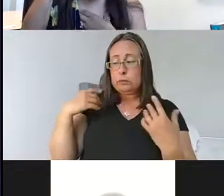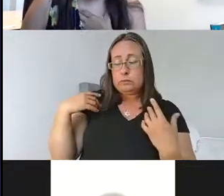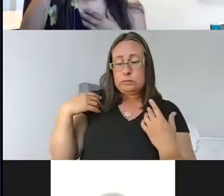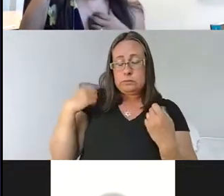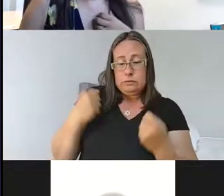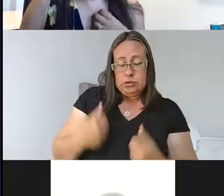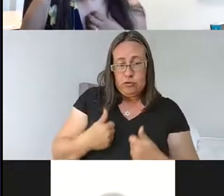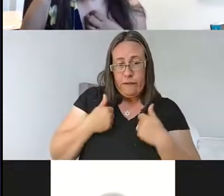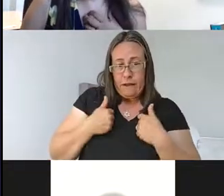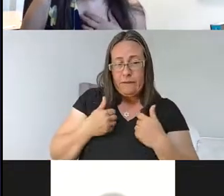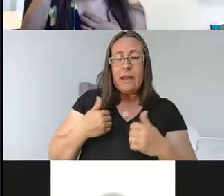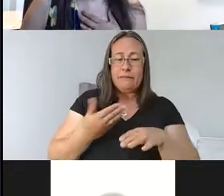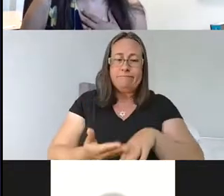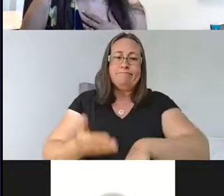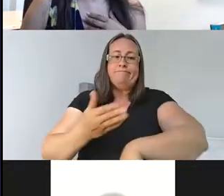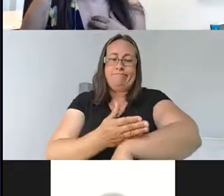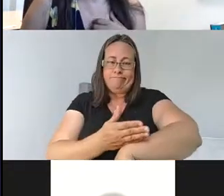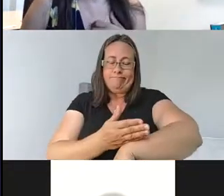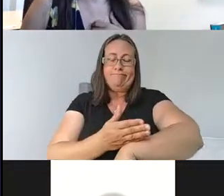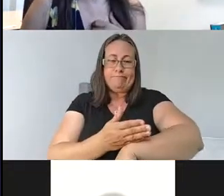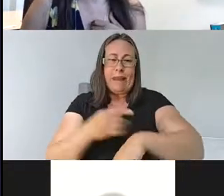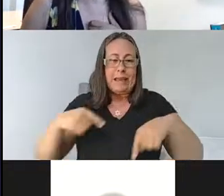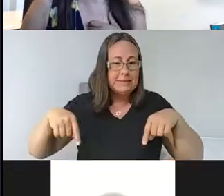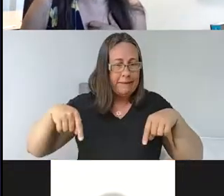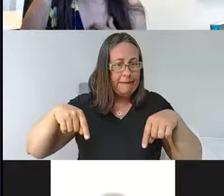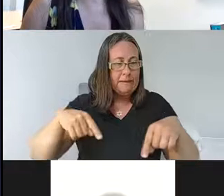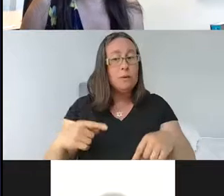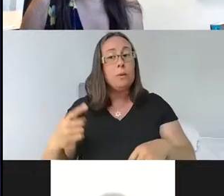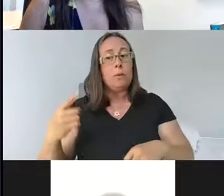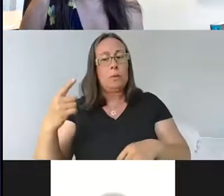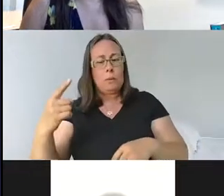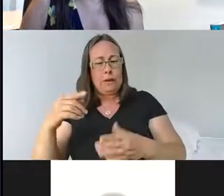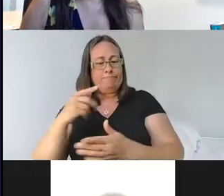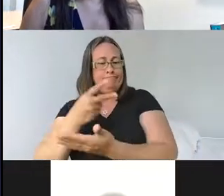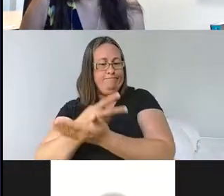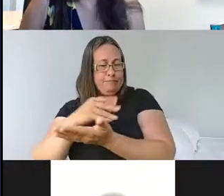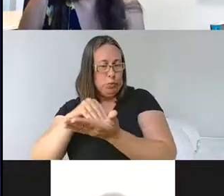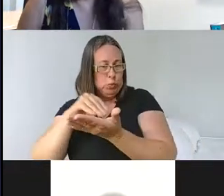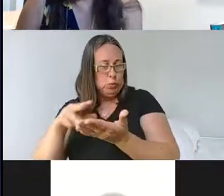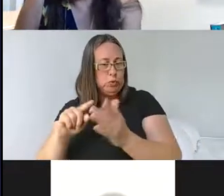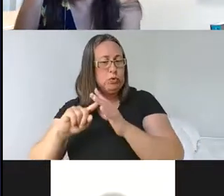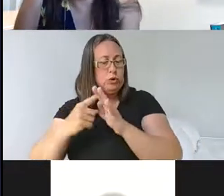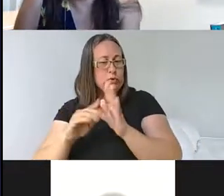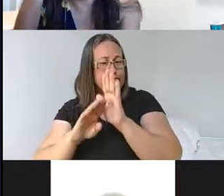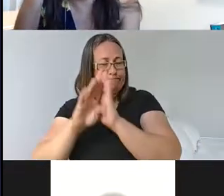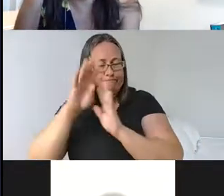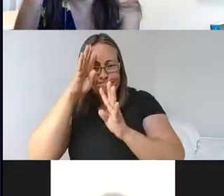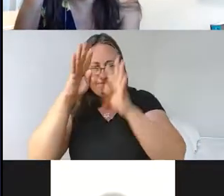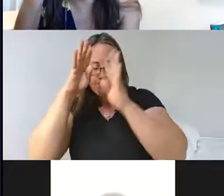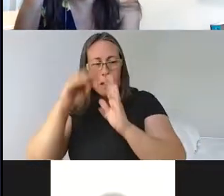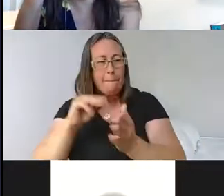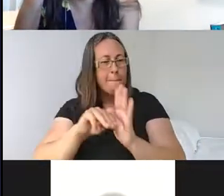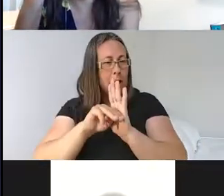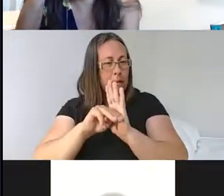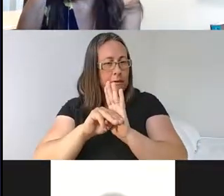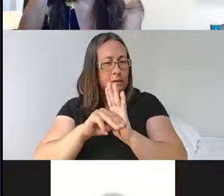anxiety. Um, and one of the graduate students in our lab is really starting to develop models to look at amygdala, uh, function and plasticity, um,